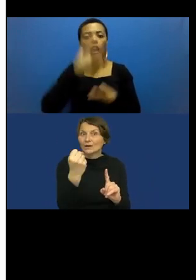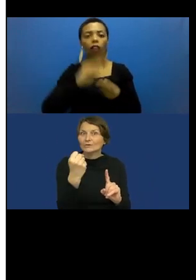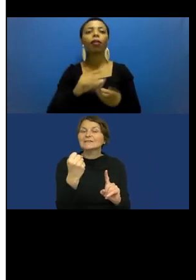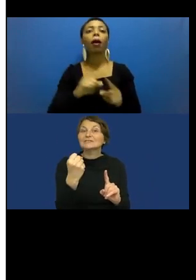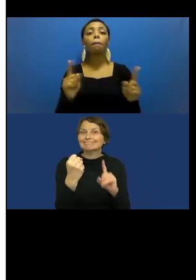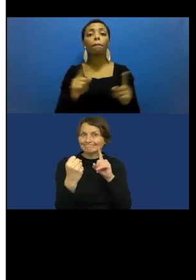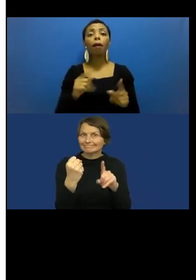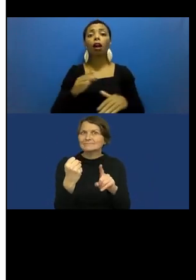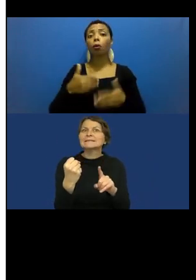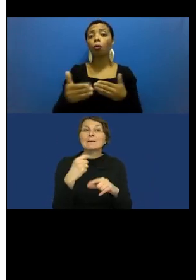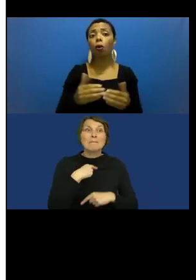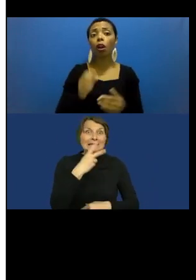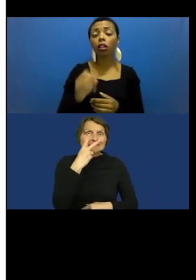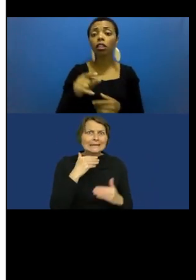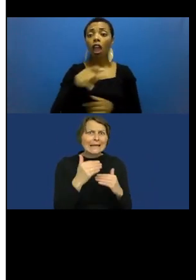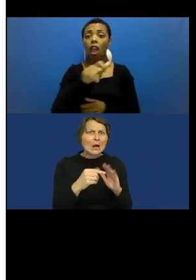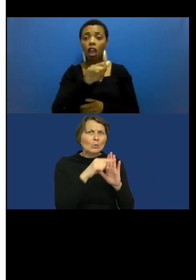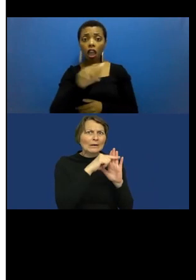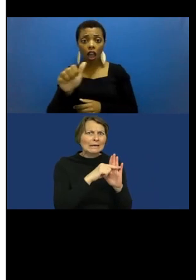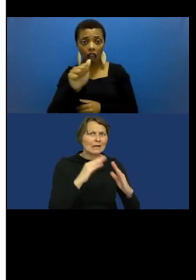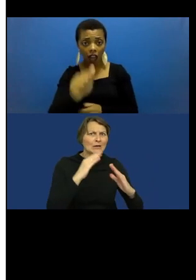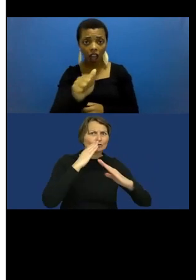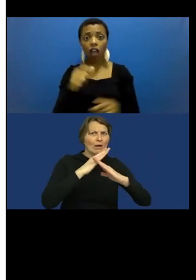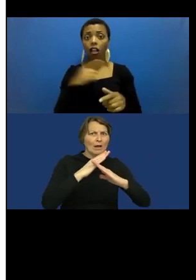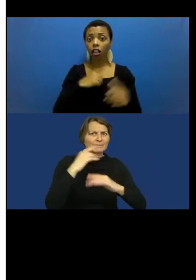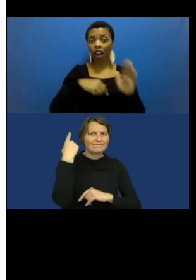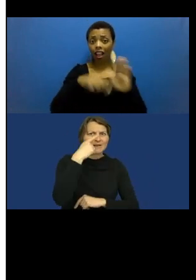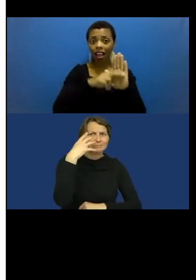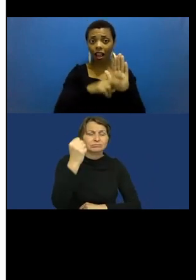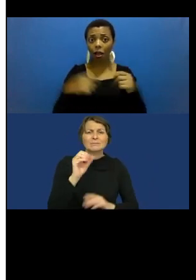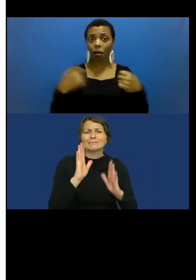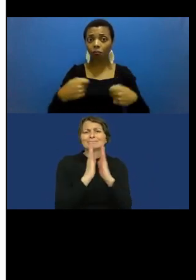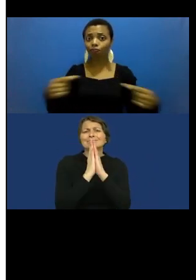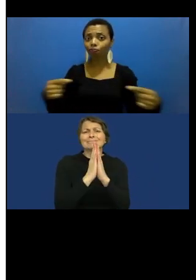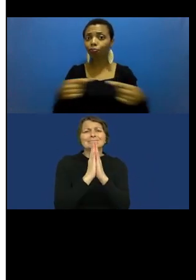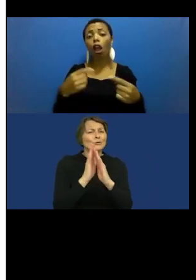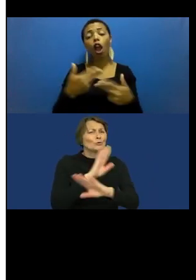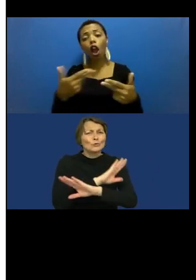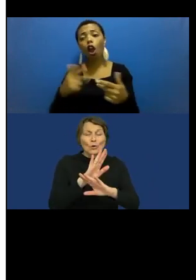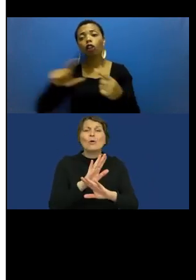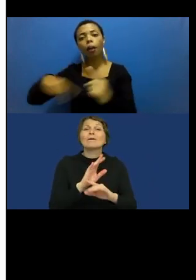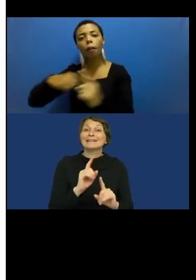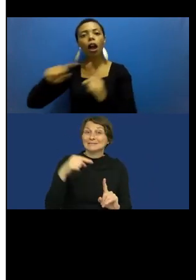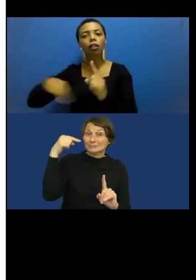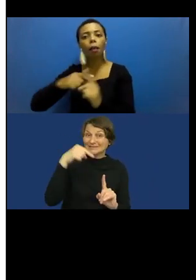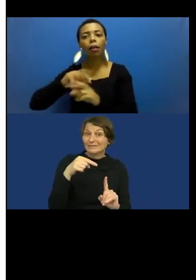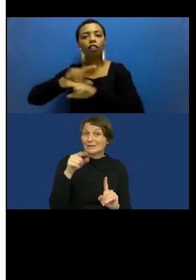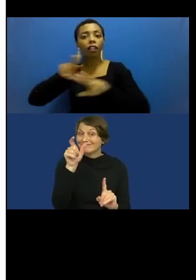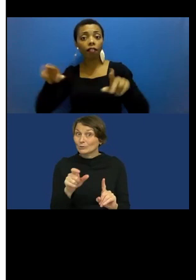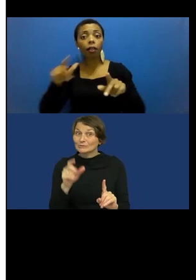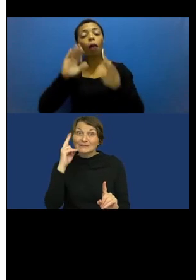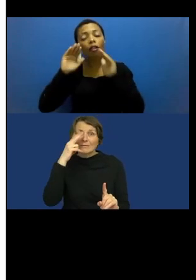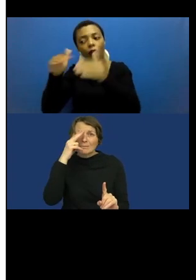However, the AI regulations propose certain exemptions and we would argue that an exemption needs to be made for people with deafblindness